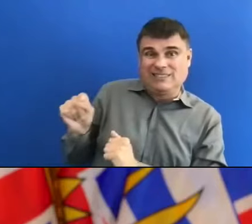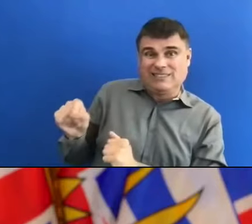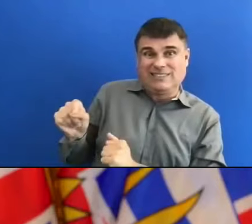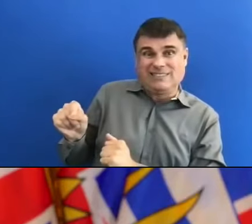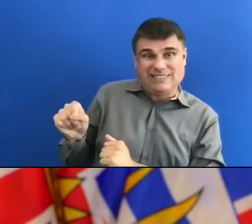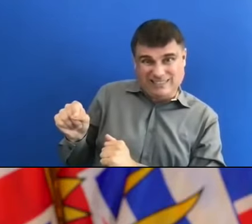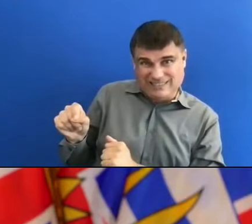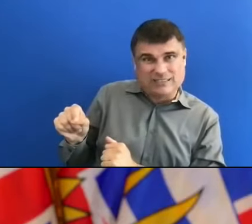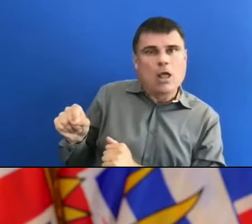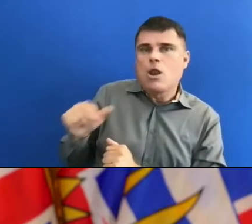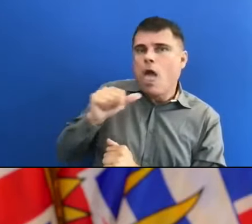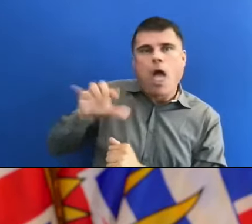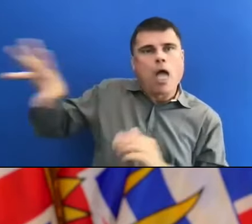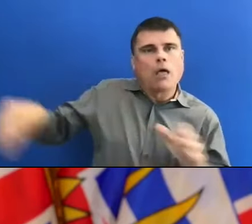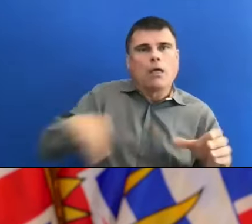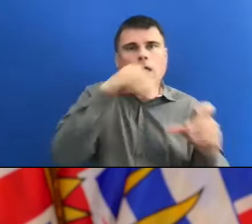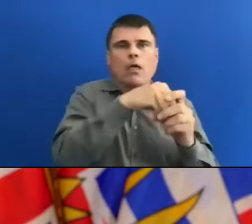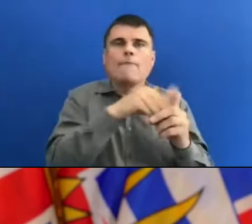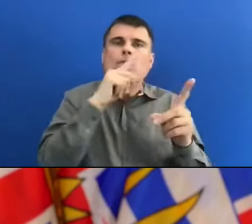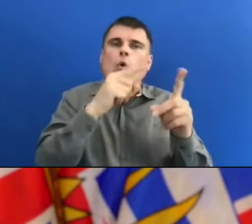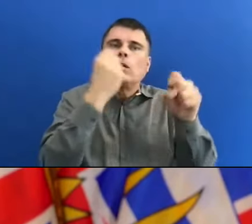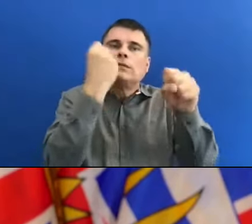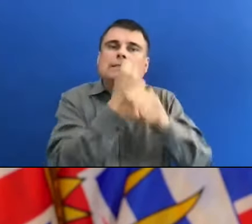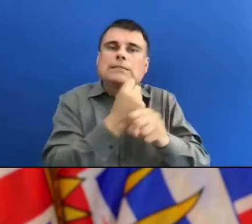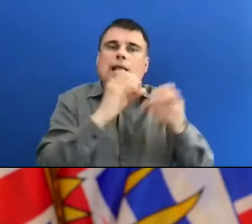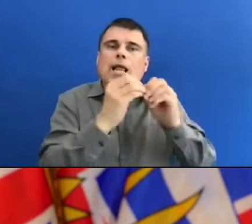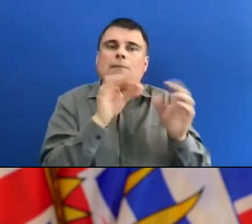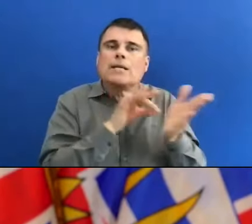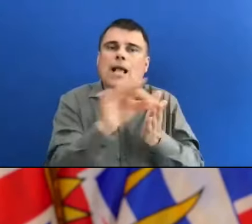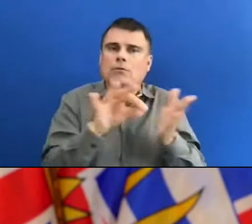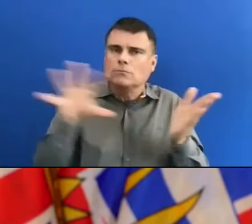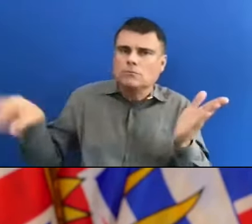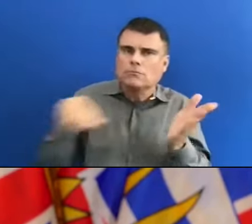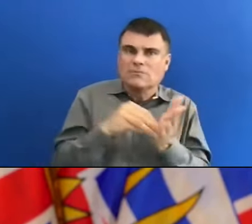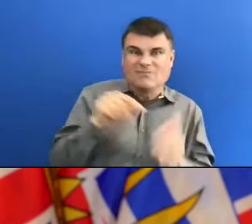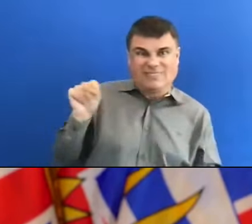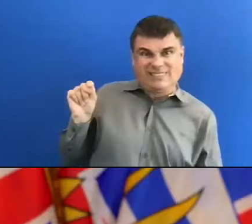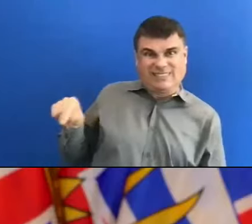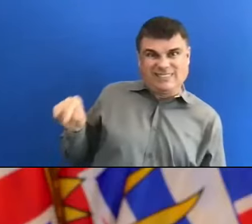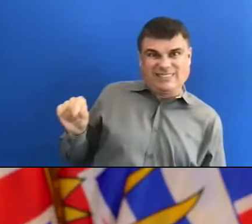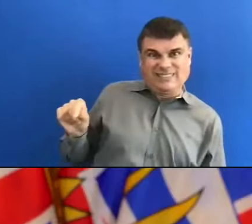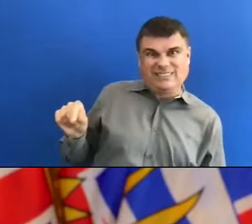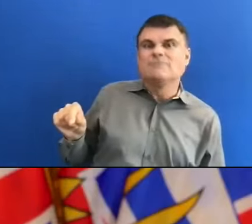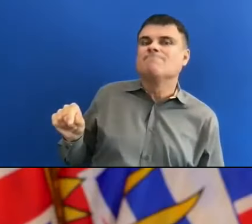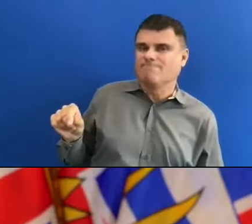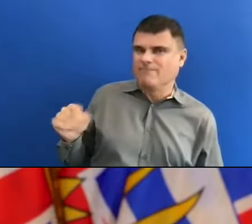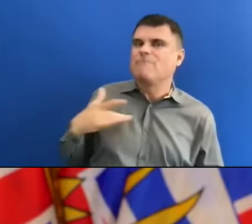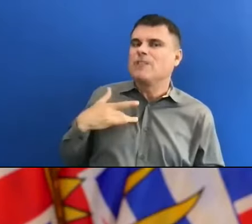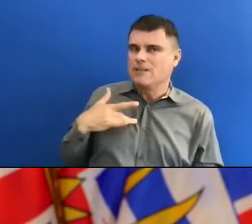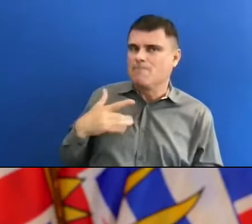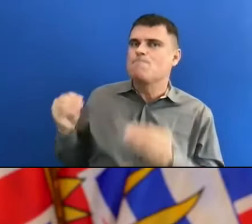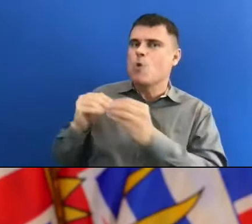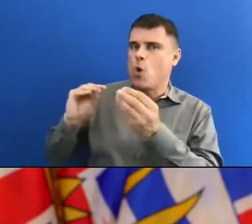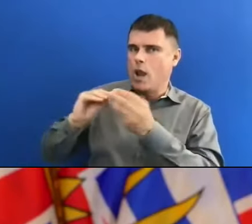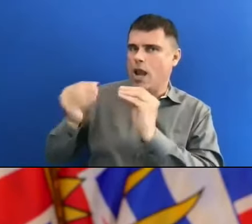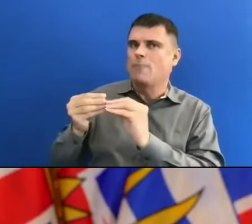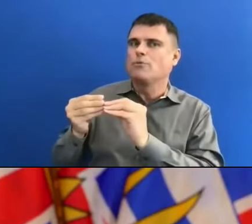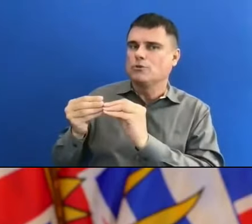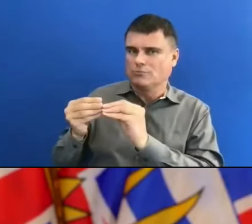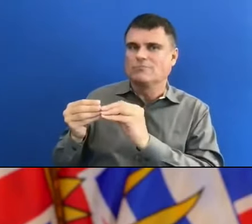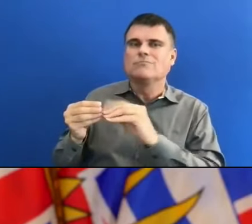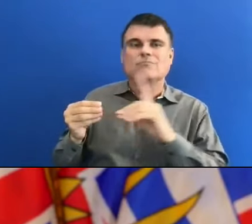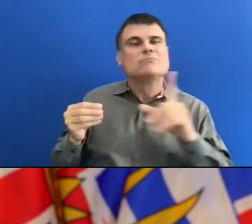,767 people died in D.C. above what would be expected, according to this policy briefing.